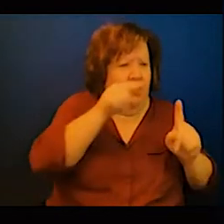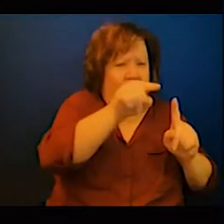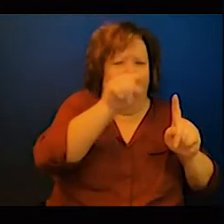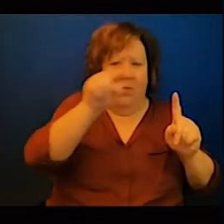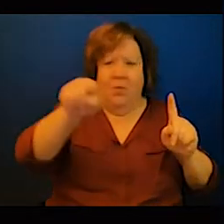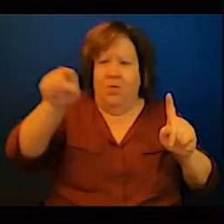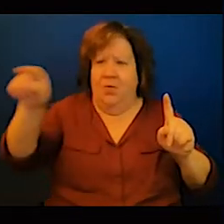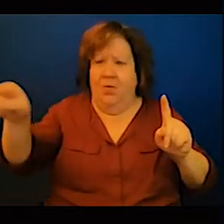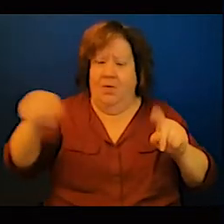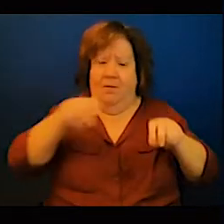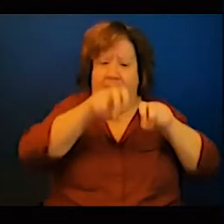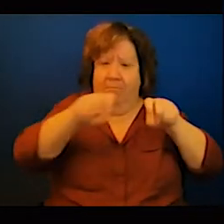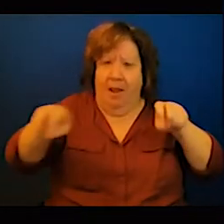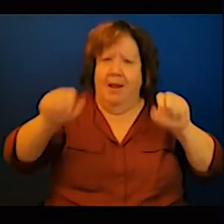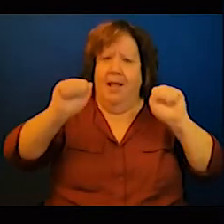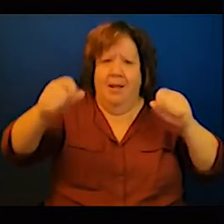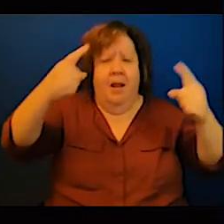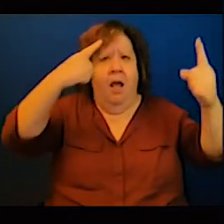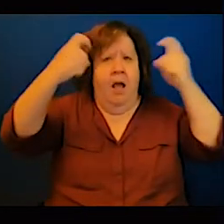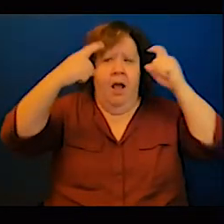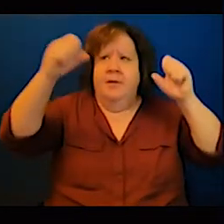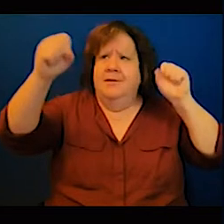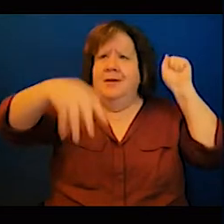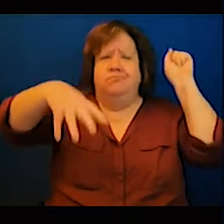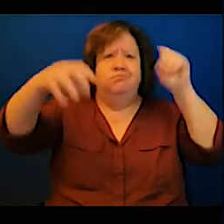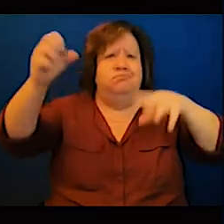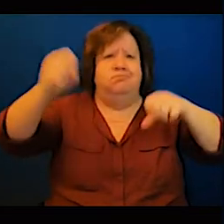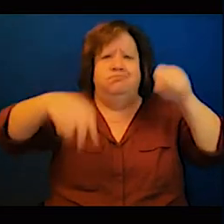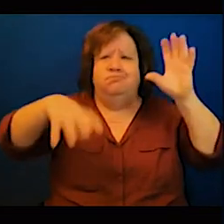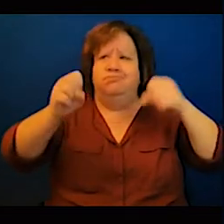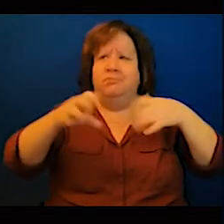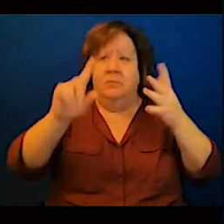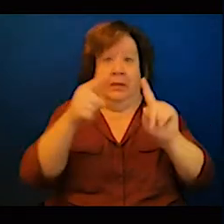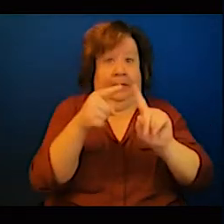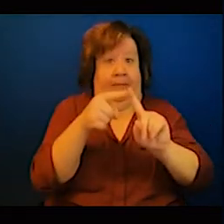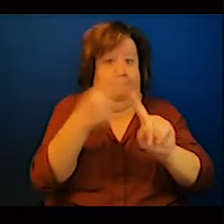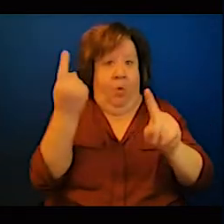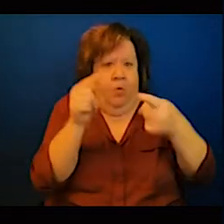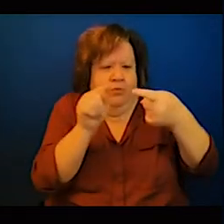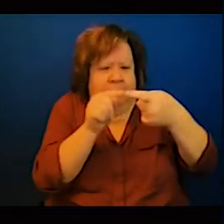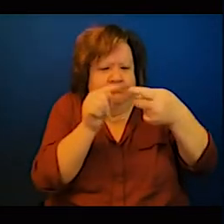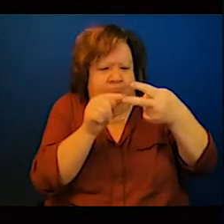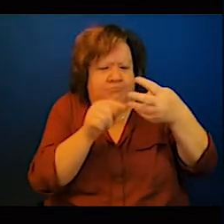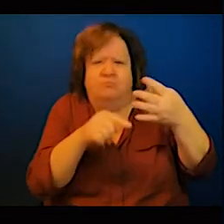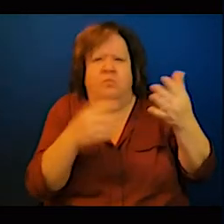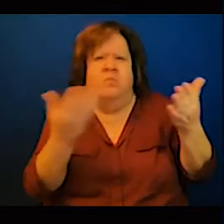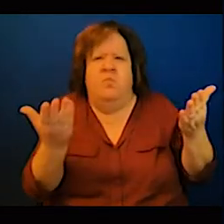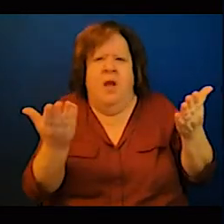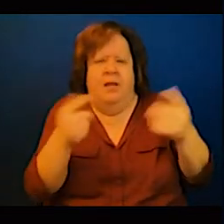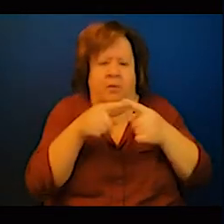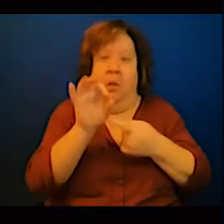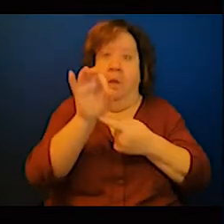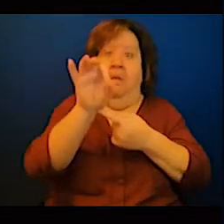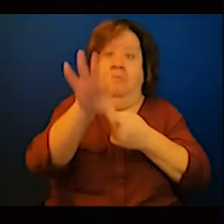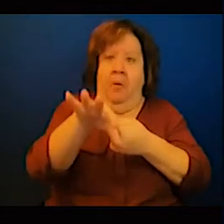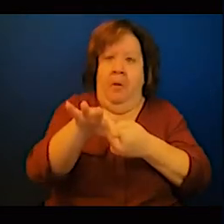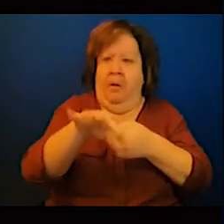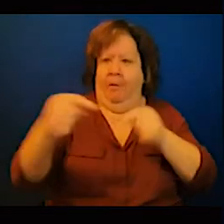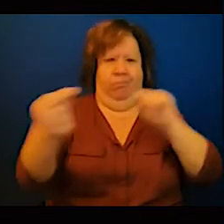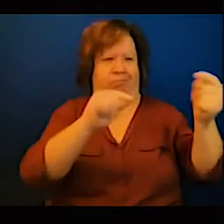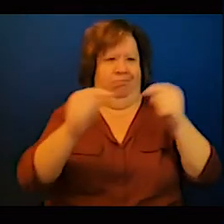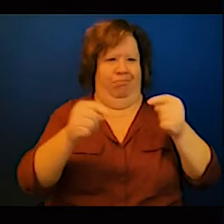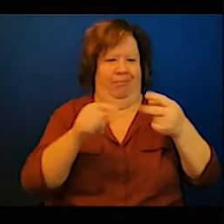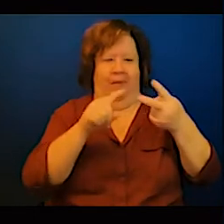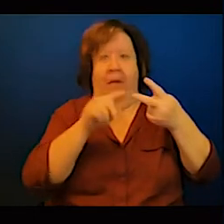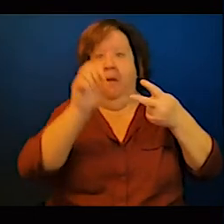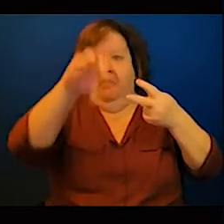in. Brilliant. So let me like the landscape for India. And it doesn't matter when we can